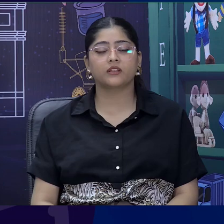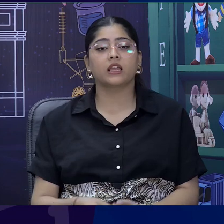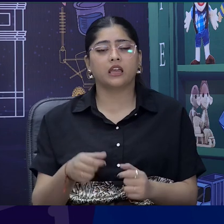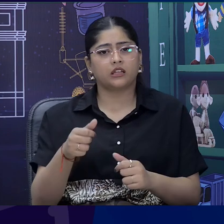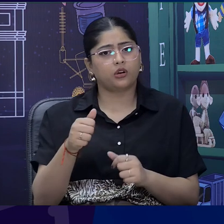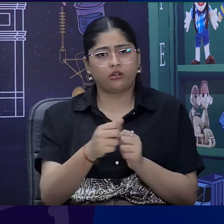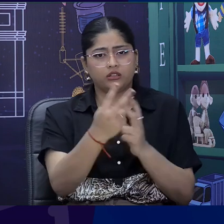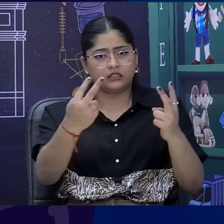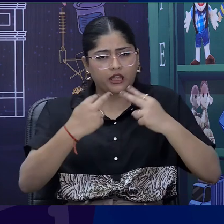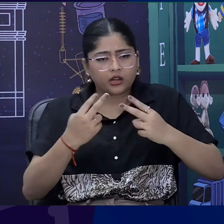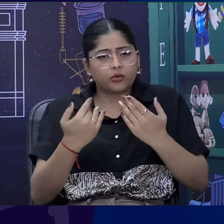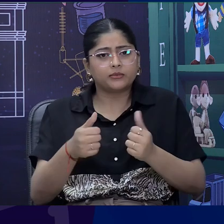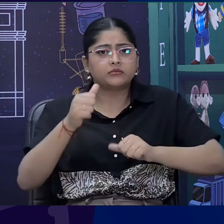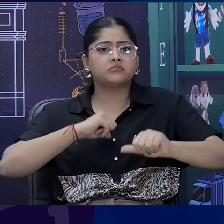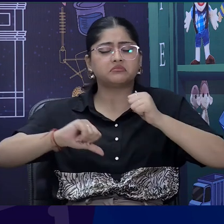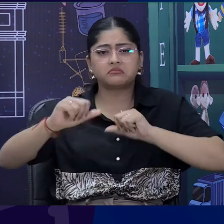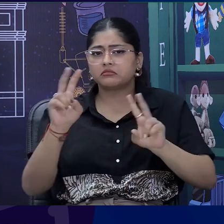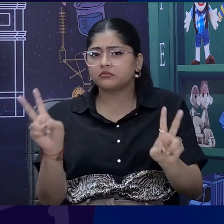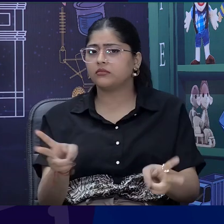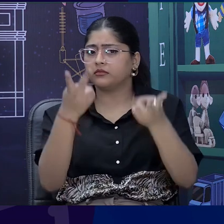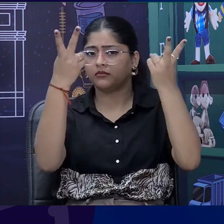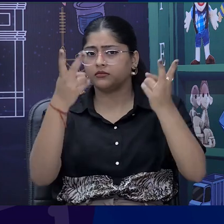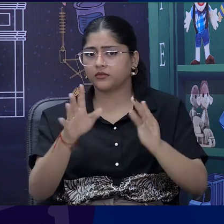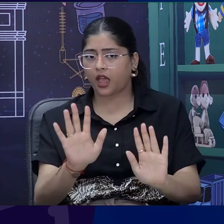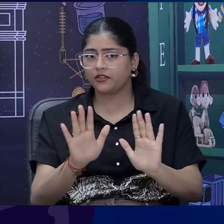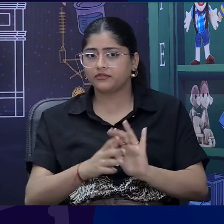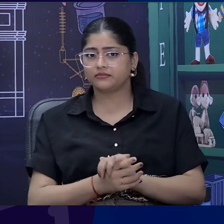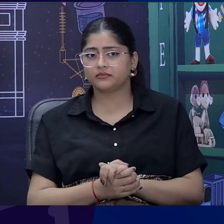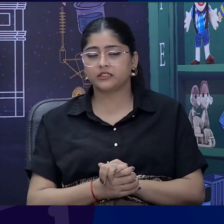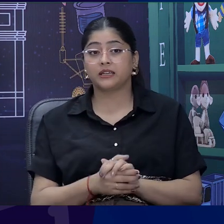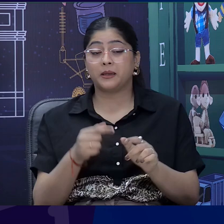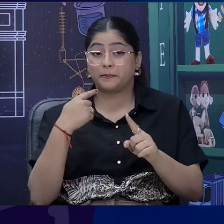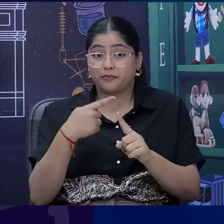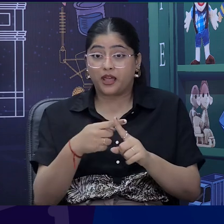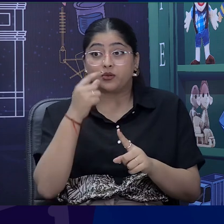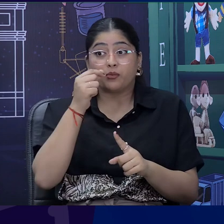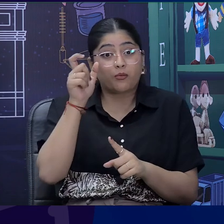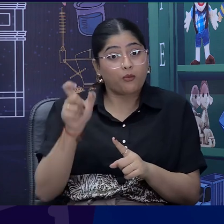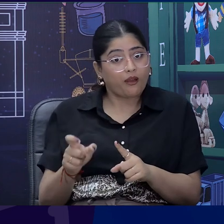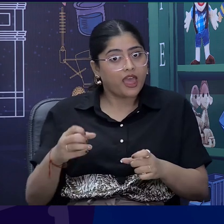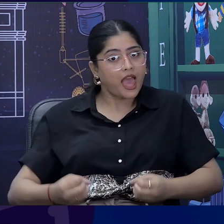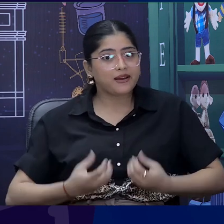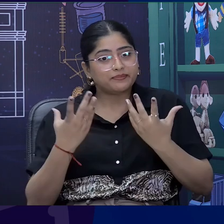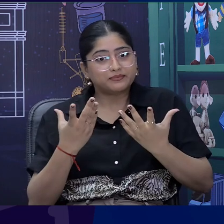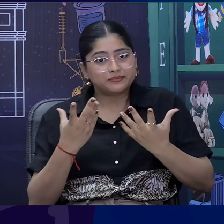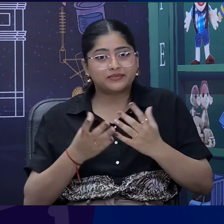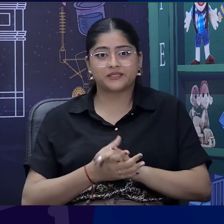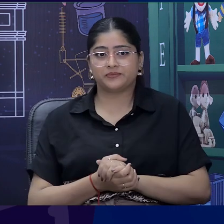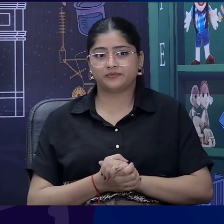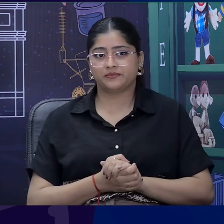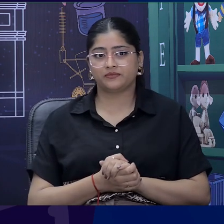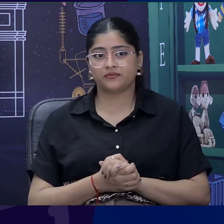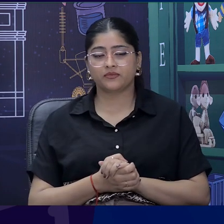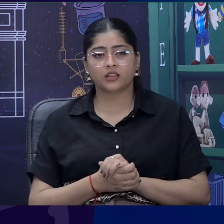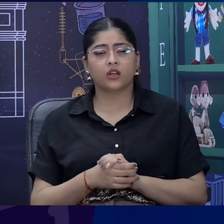different dress up. I am in a different dress up. And he is quite happy. Yeah, he is a wanderer and he